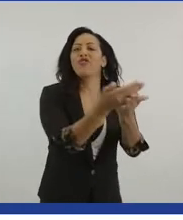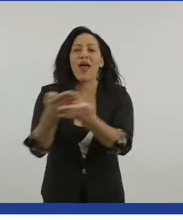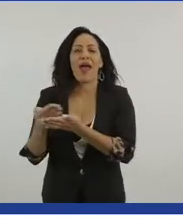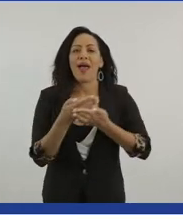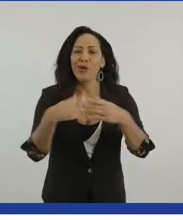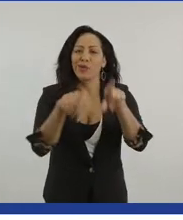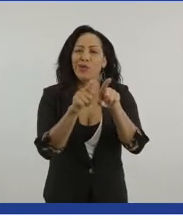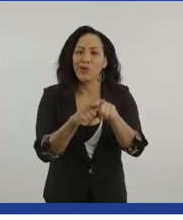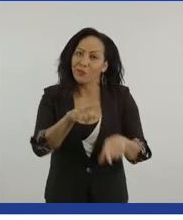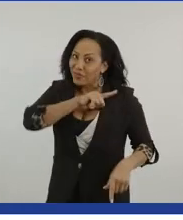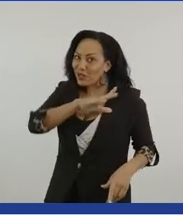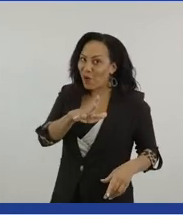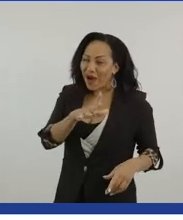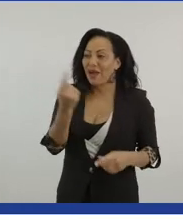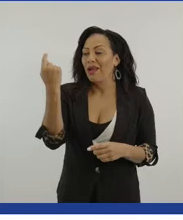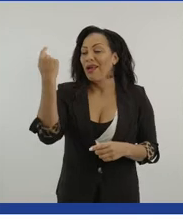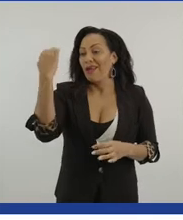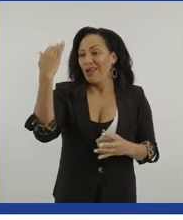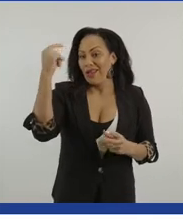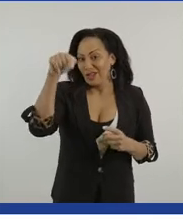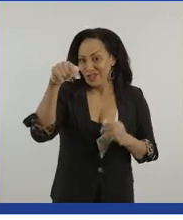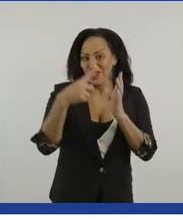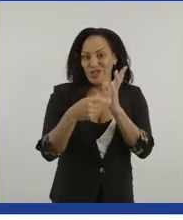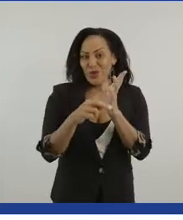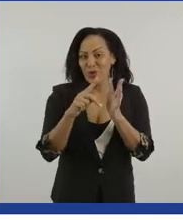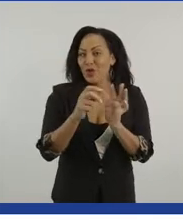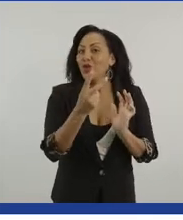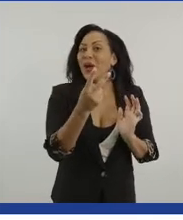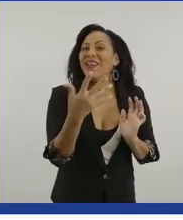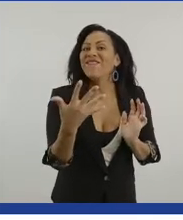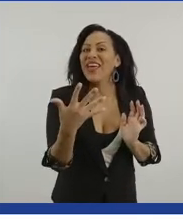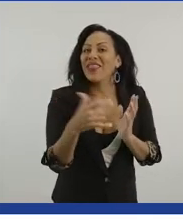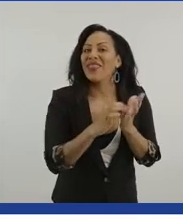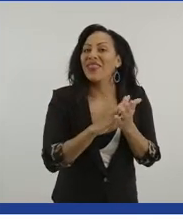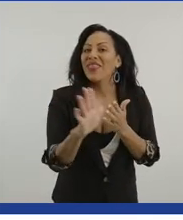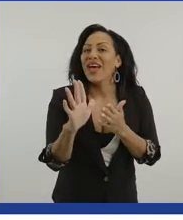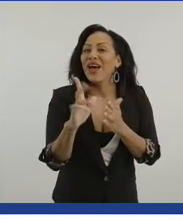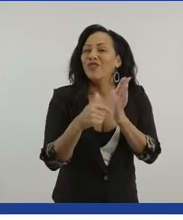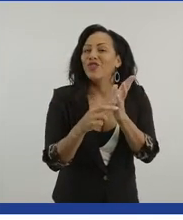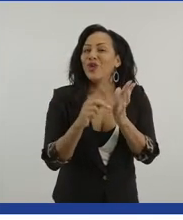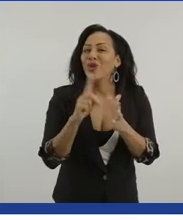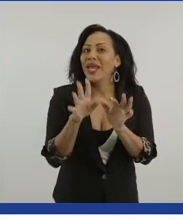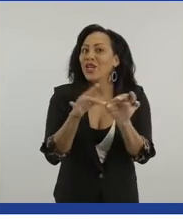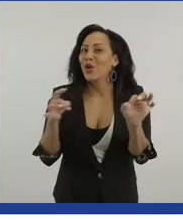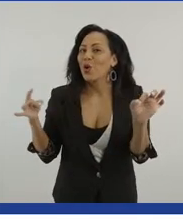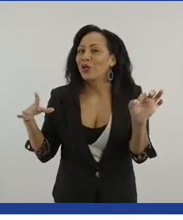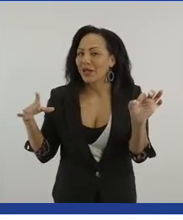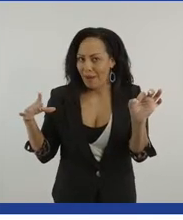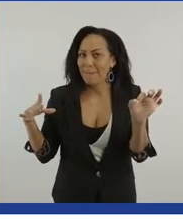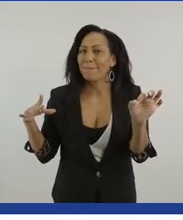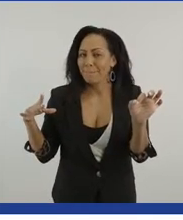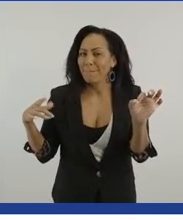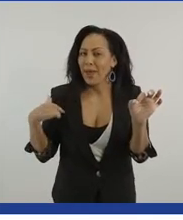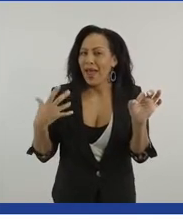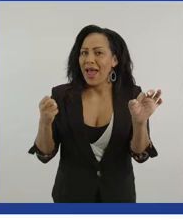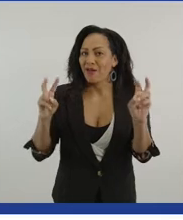why, um, in June on the 25th of June, if anybody's available in, in Nottingham, I've actually got a, a sponsored